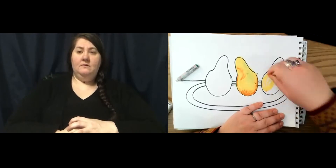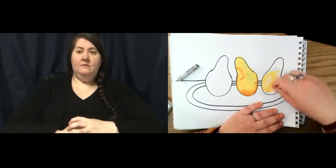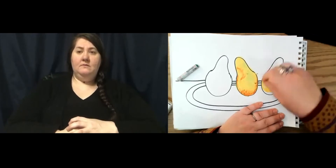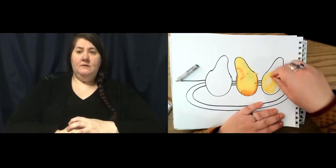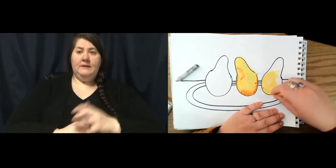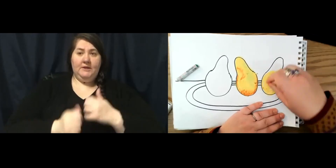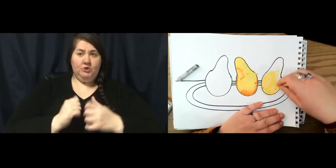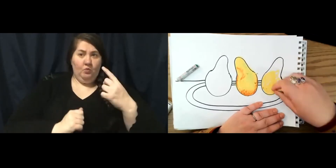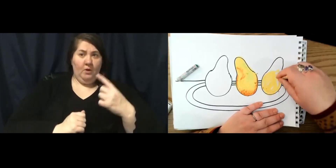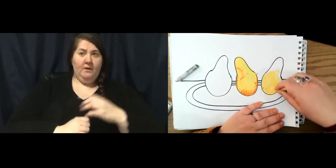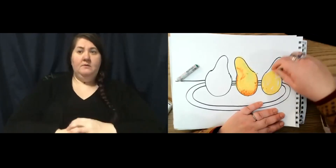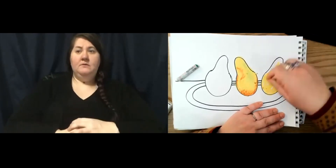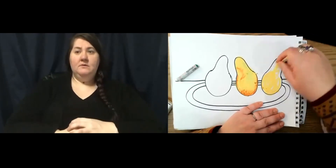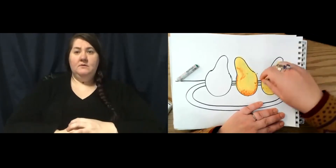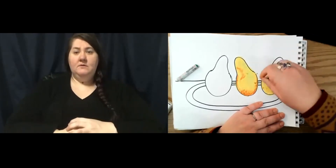pairs.